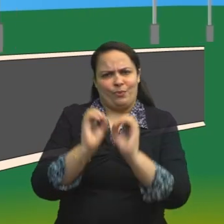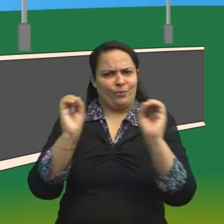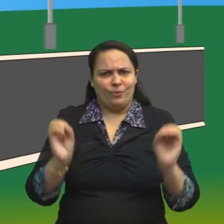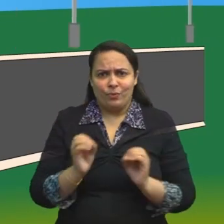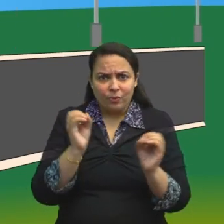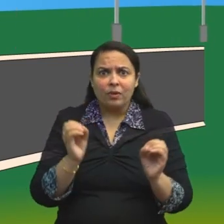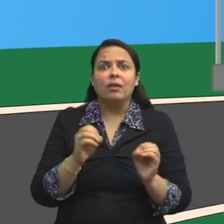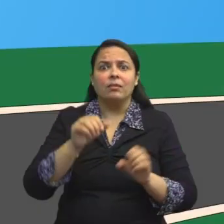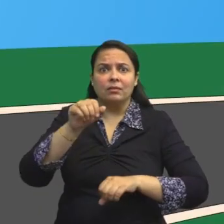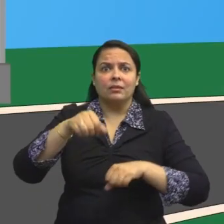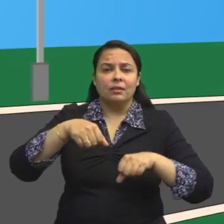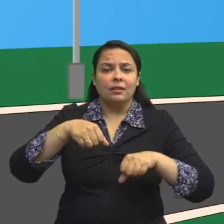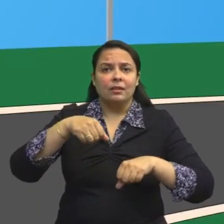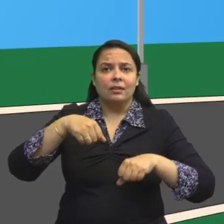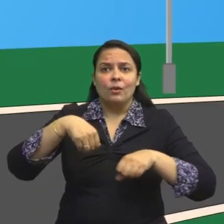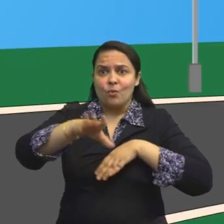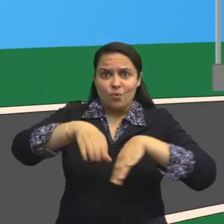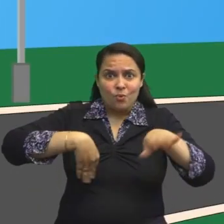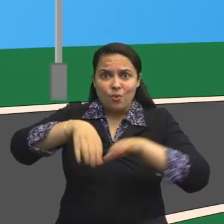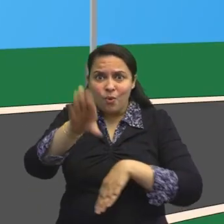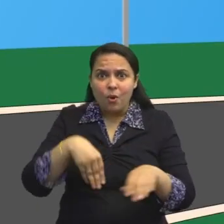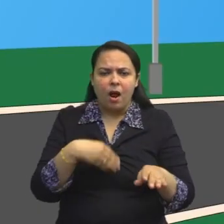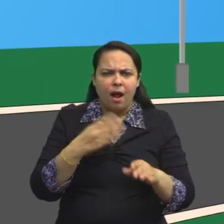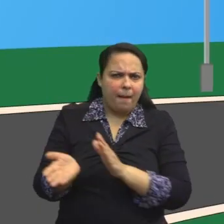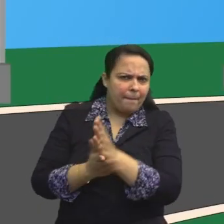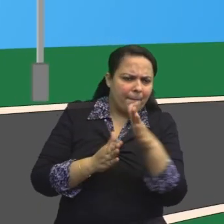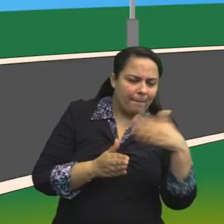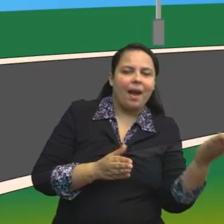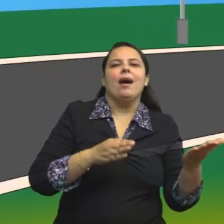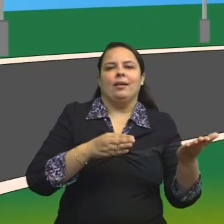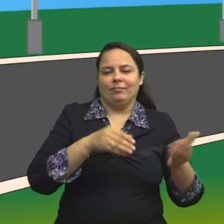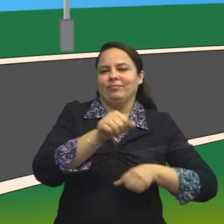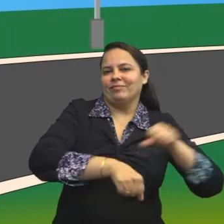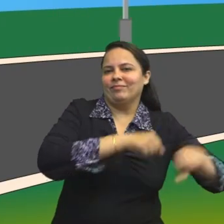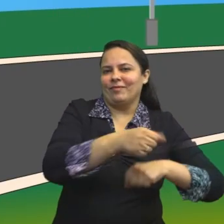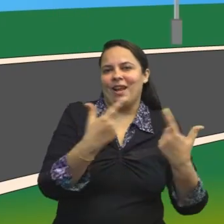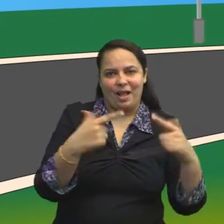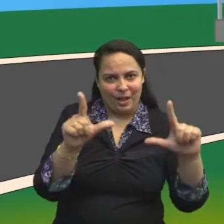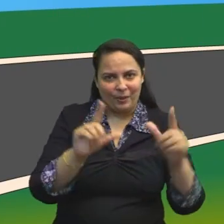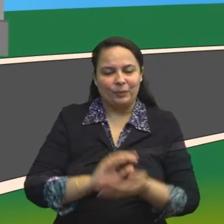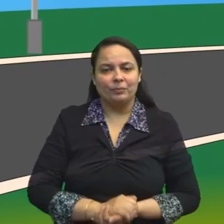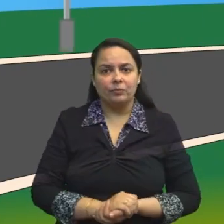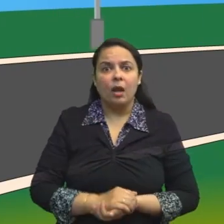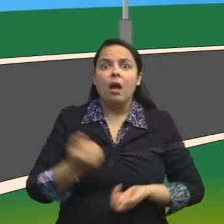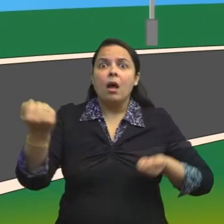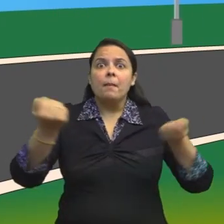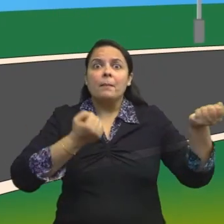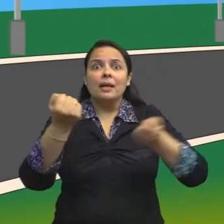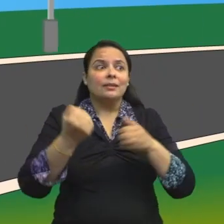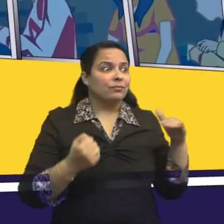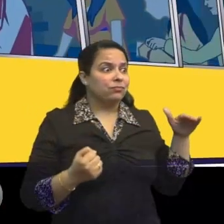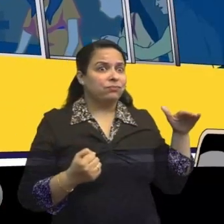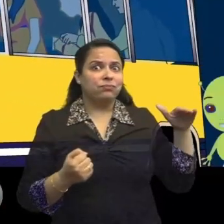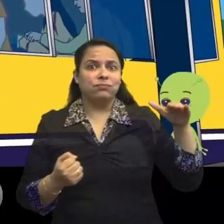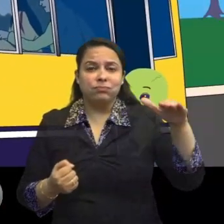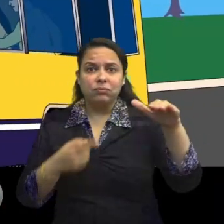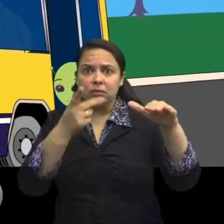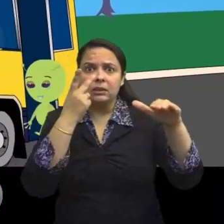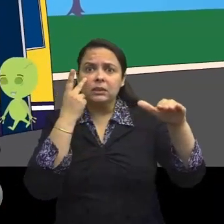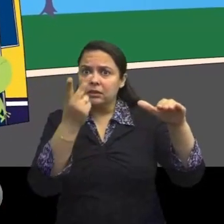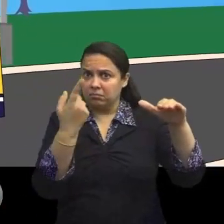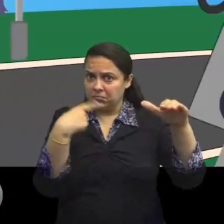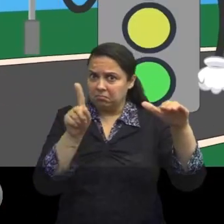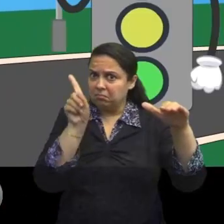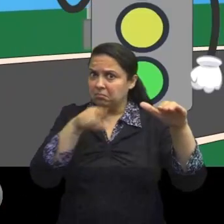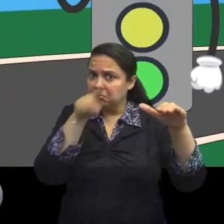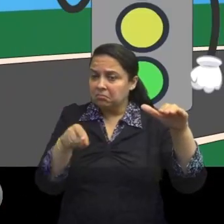or I'll miss it. What do you think about Jojo's way of boarding the bus? It